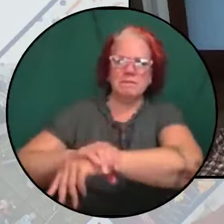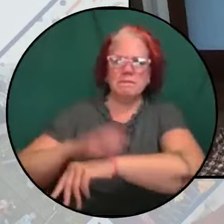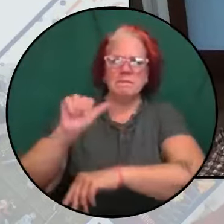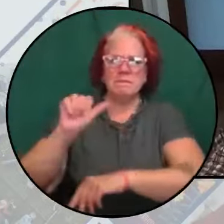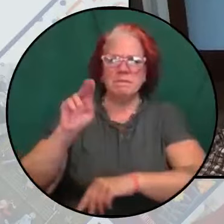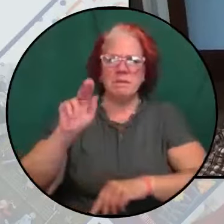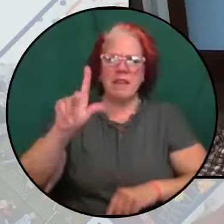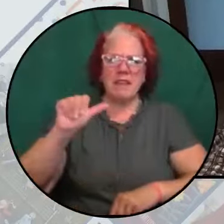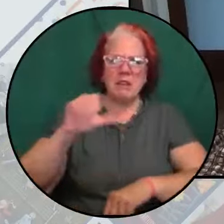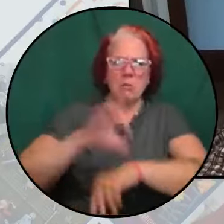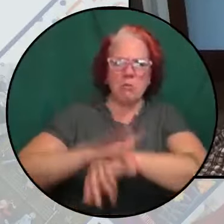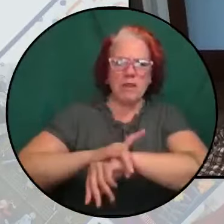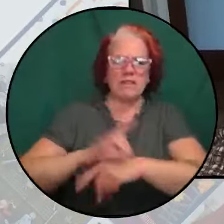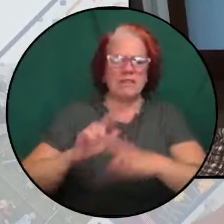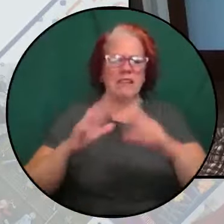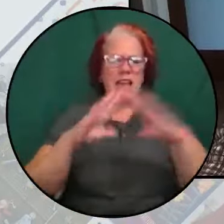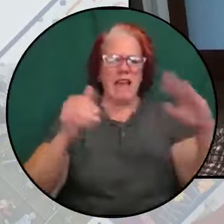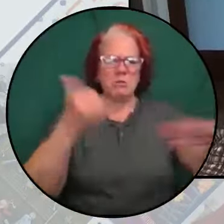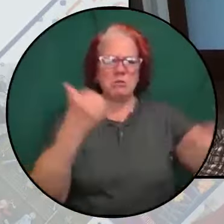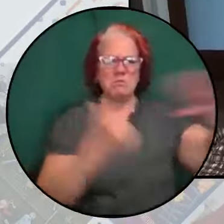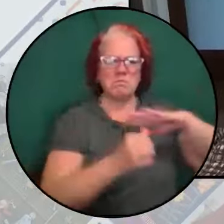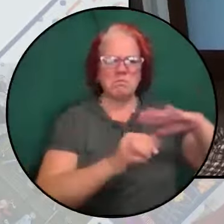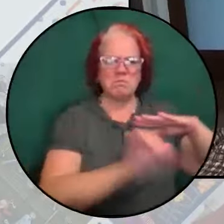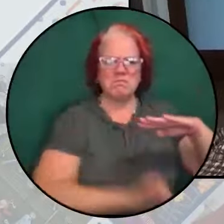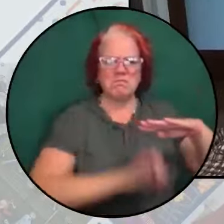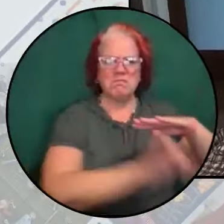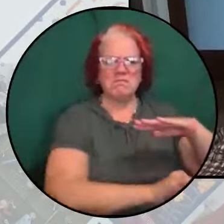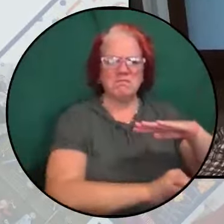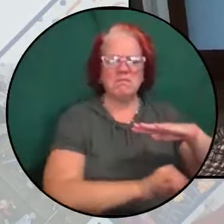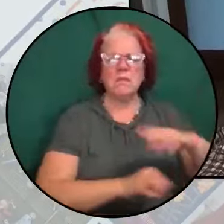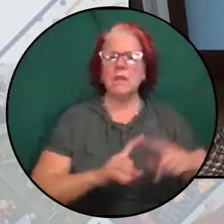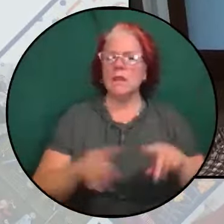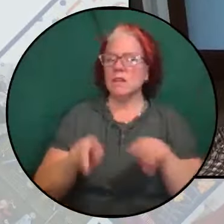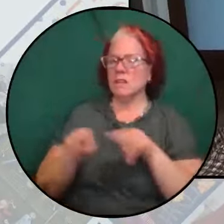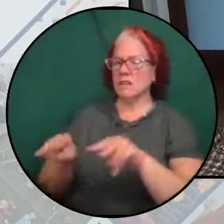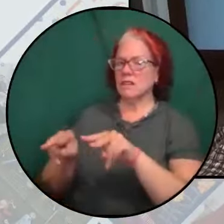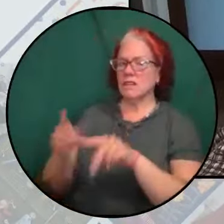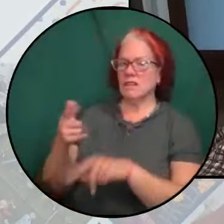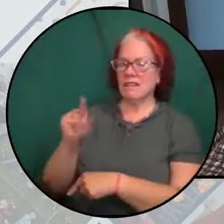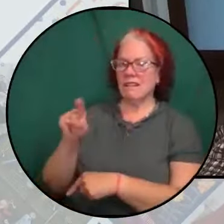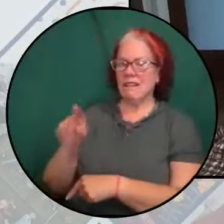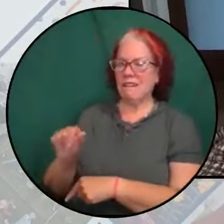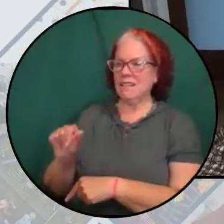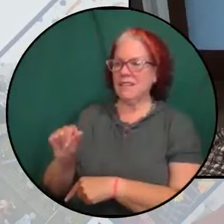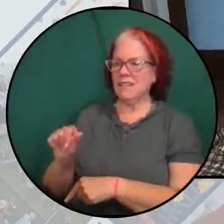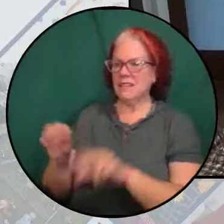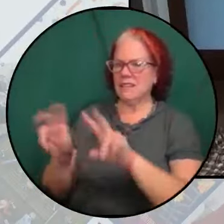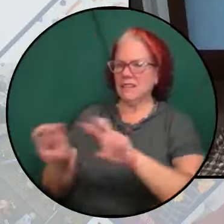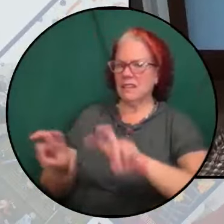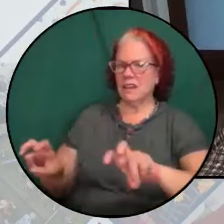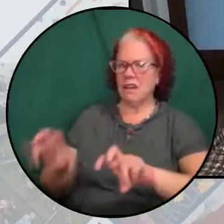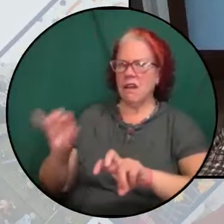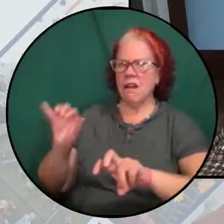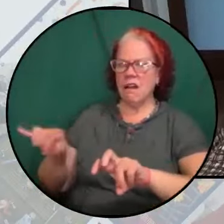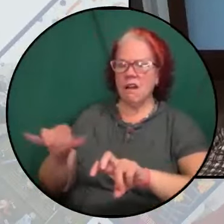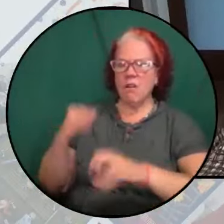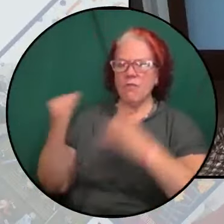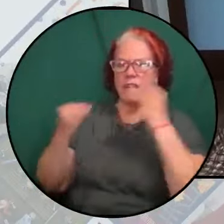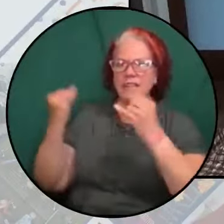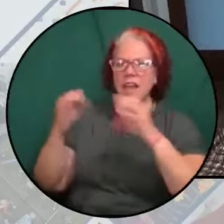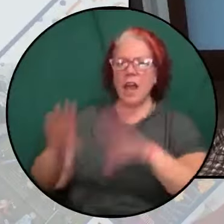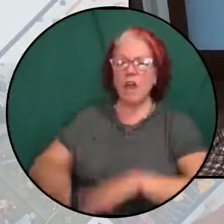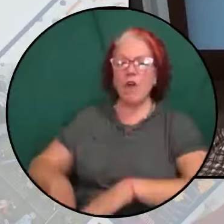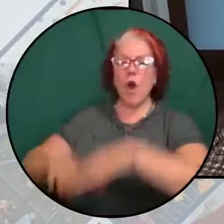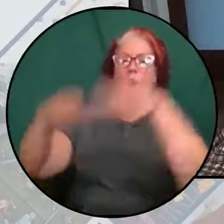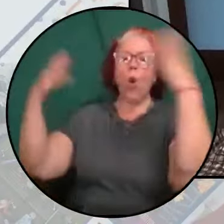house arrests. By looking at Gaza, we became familiar with the concept of open-air